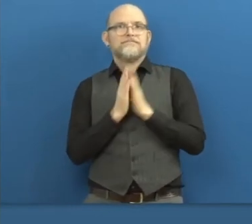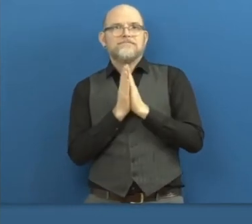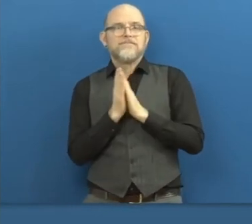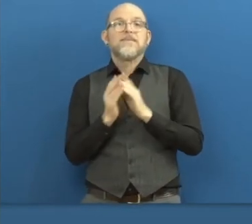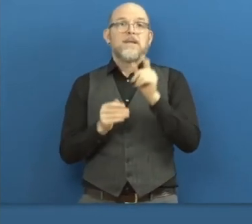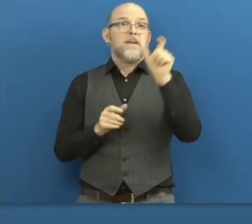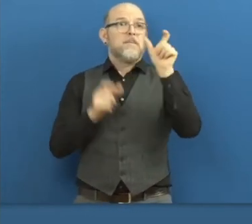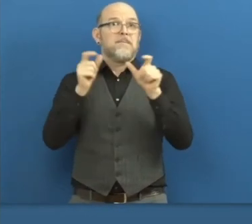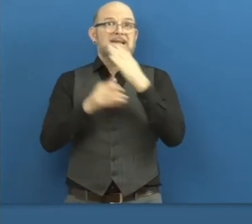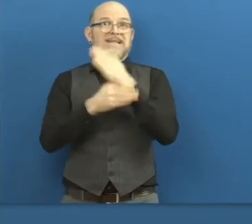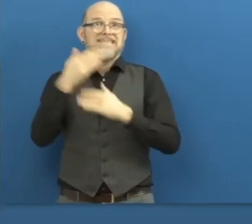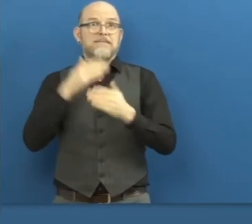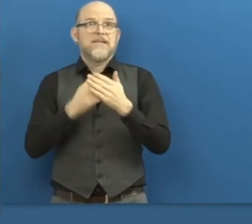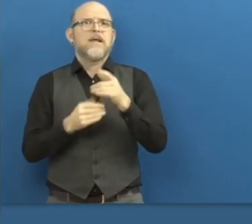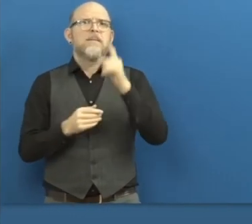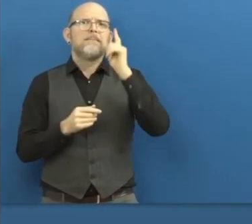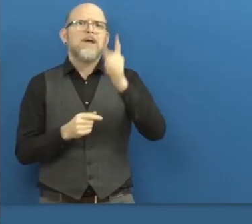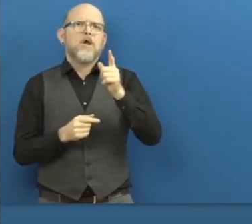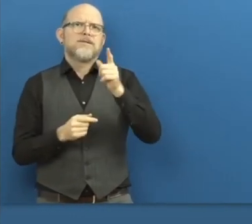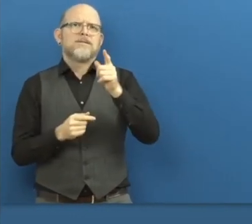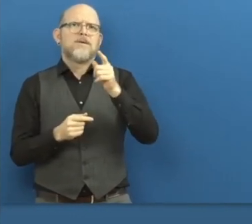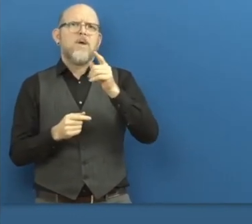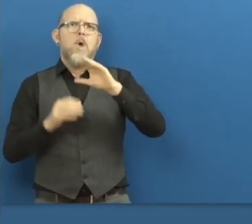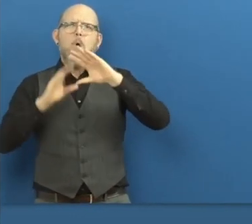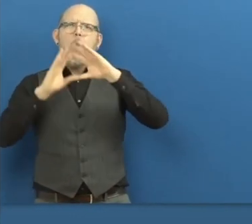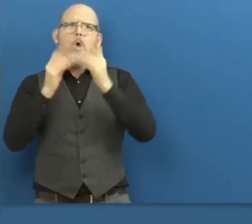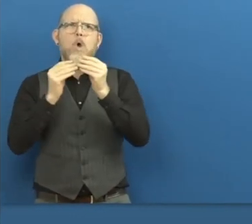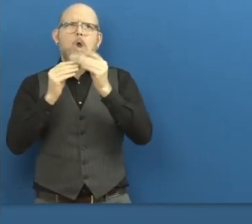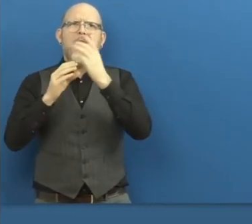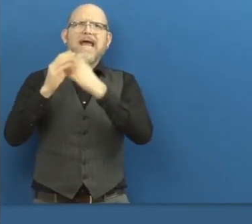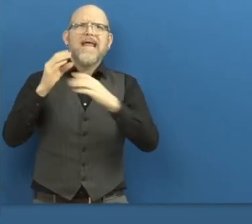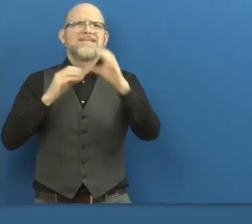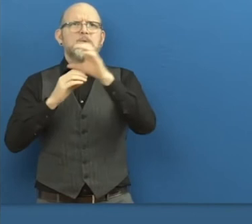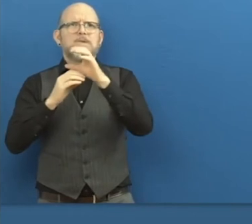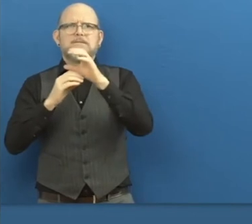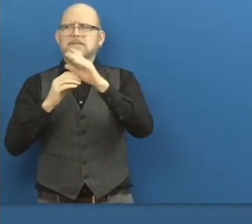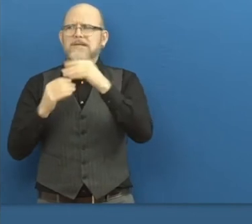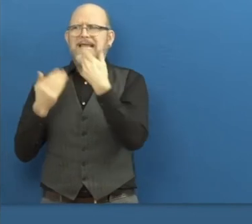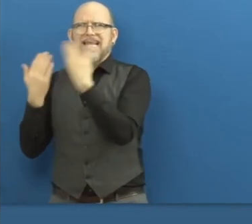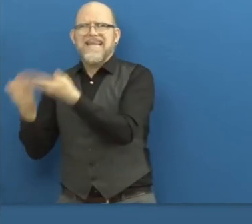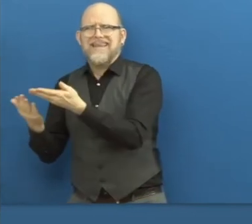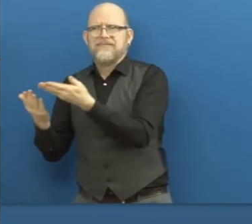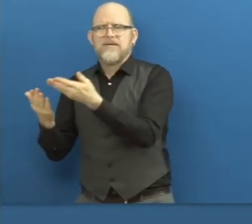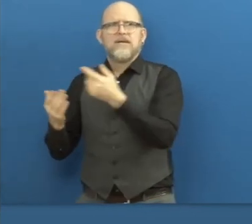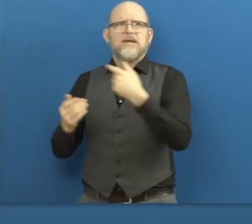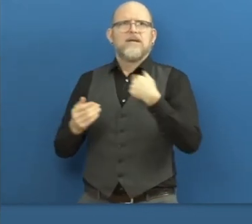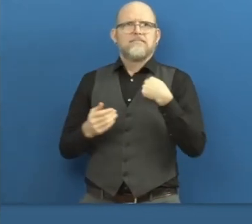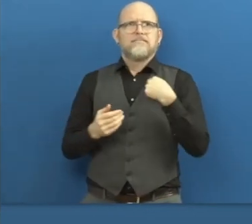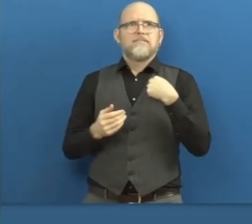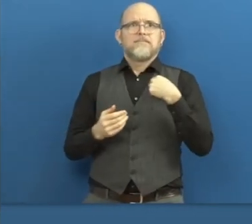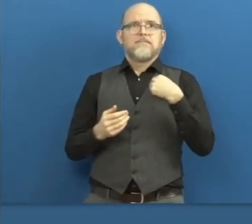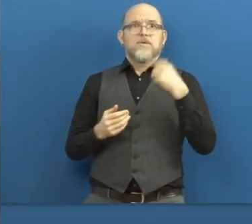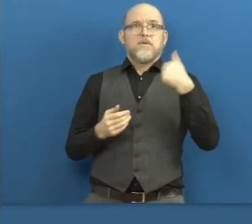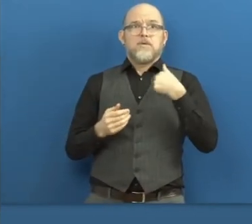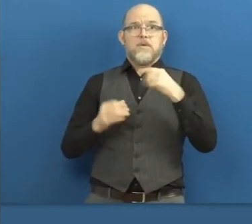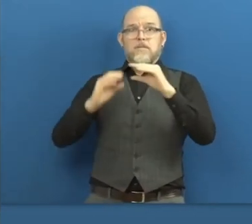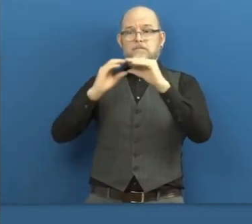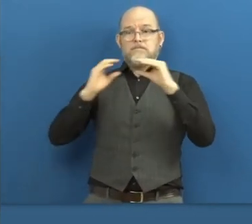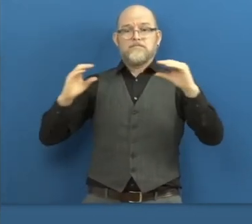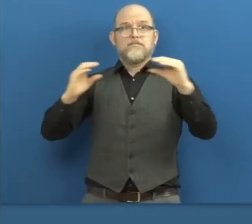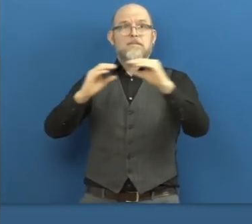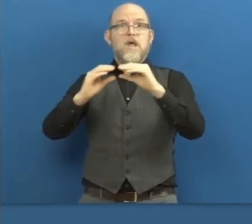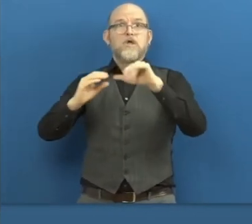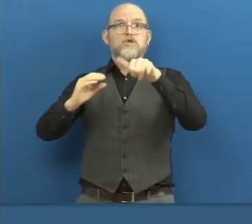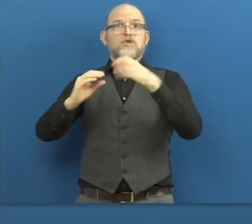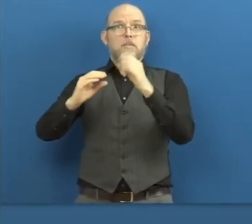be using all this, all the resources that are available to them. And that if going through a portal like this is, is effective and helpful